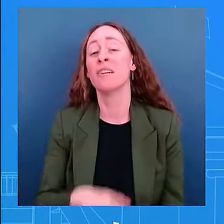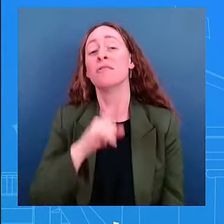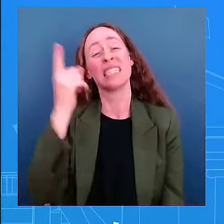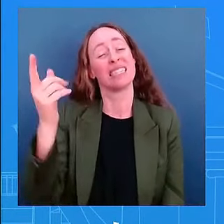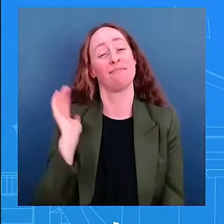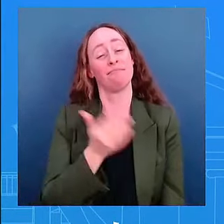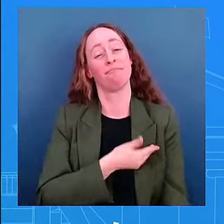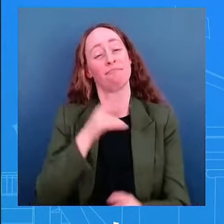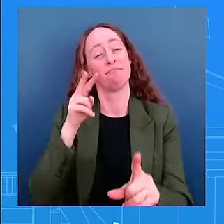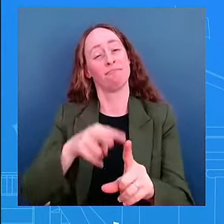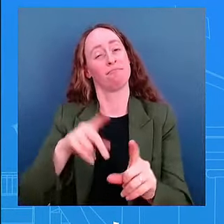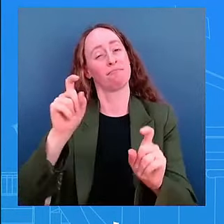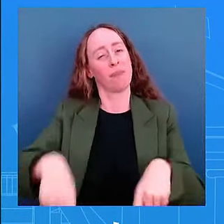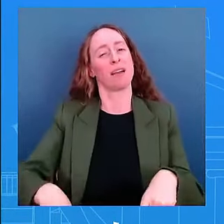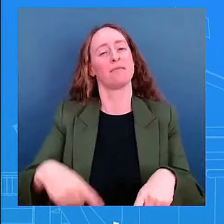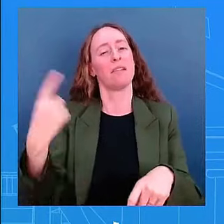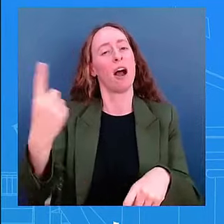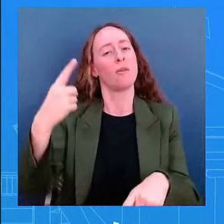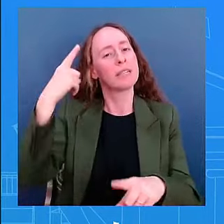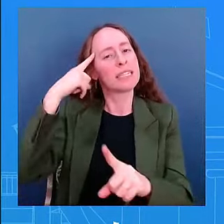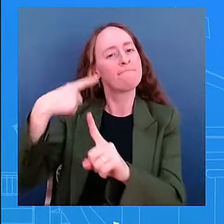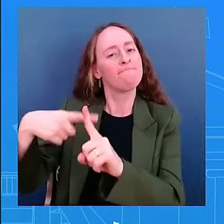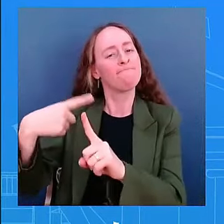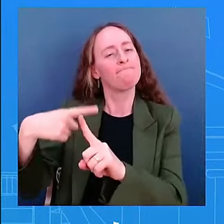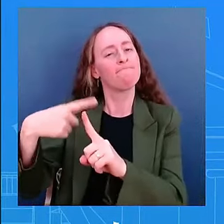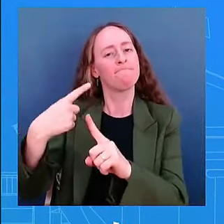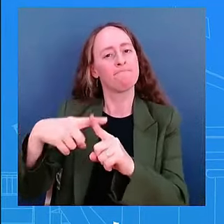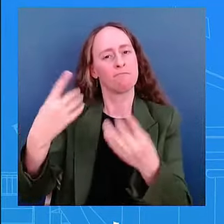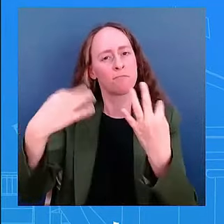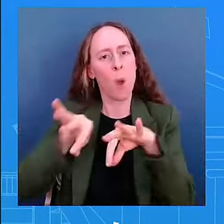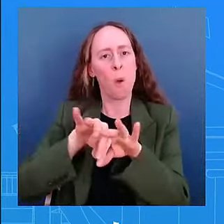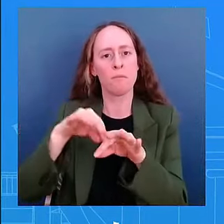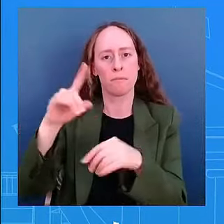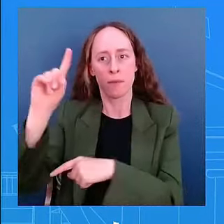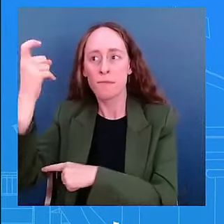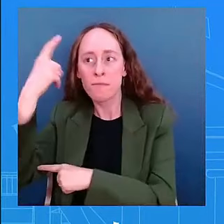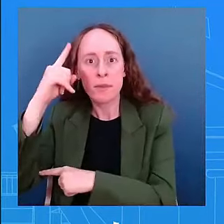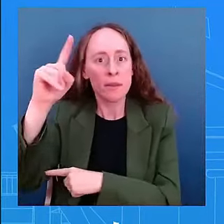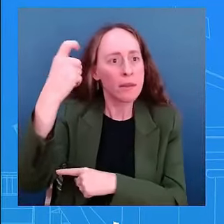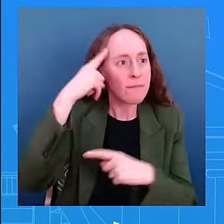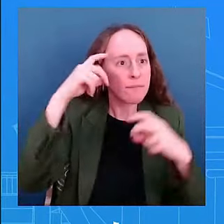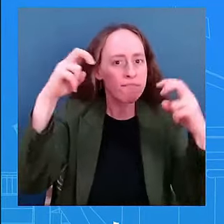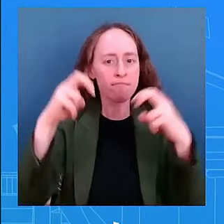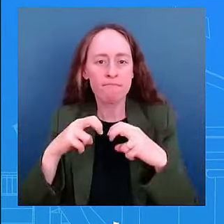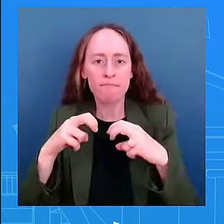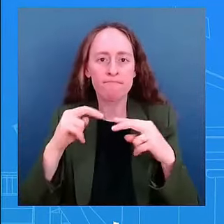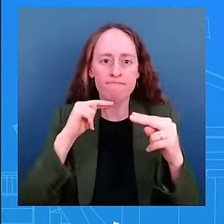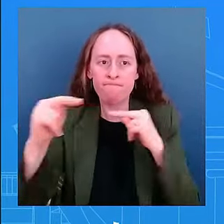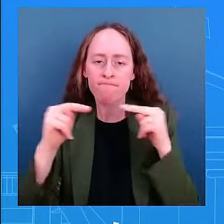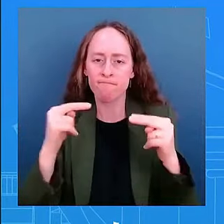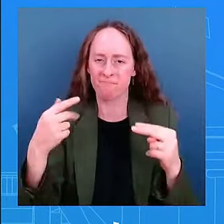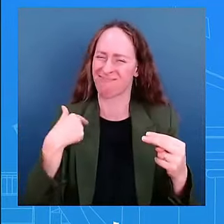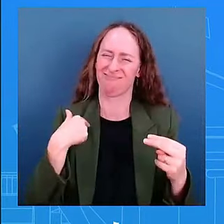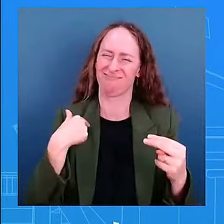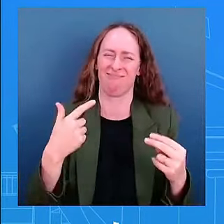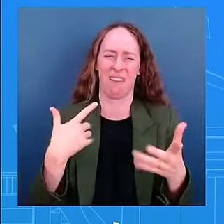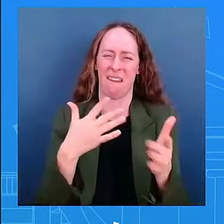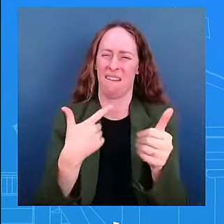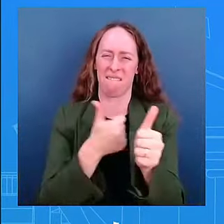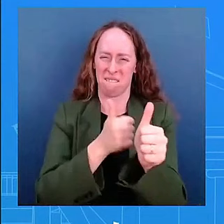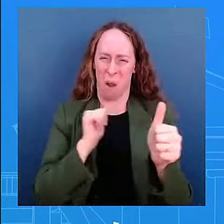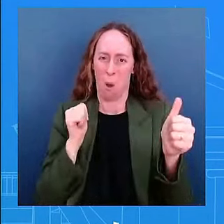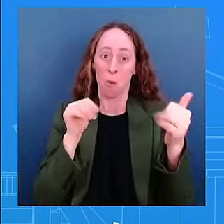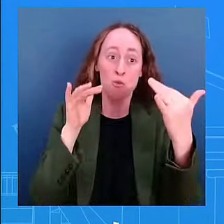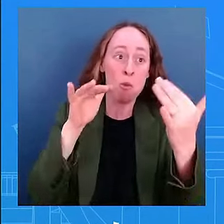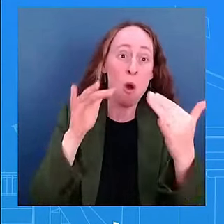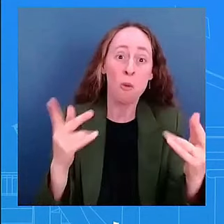see an escalation we do not want to see an all-out war those conversations happening happened the diplomatic conversations obviously i'm not going to get into